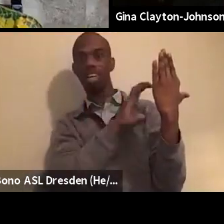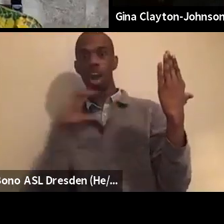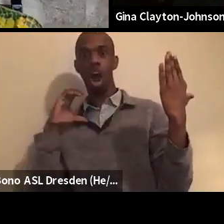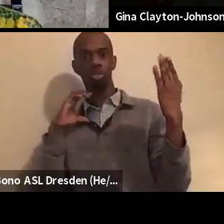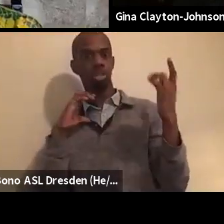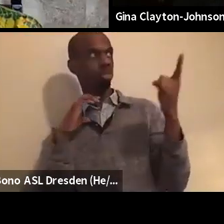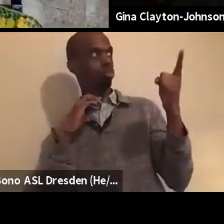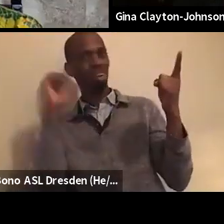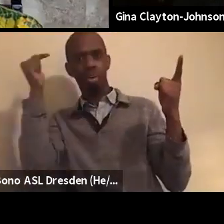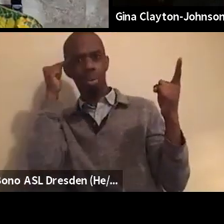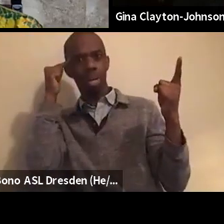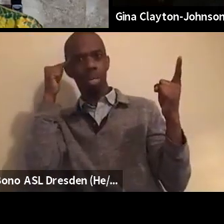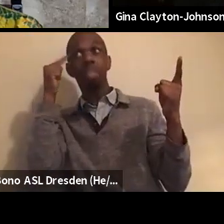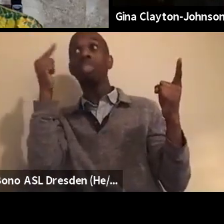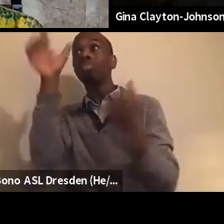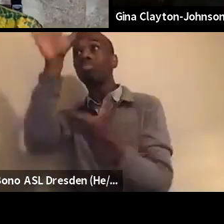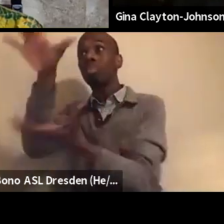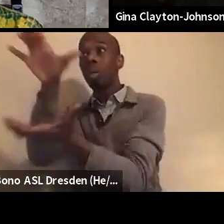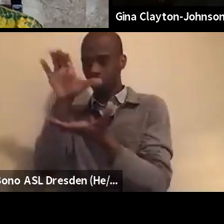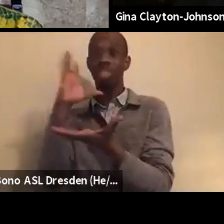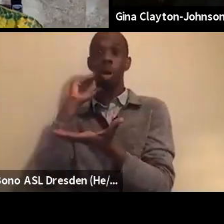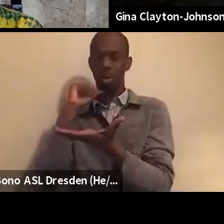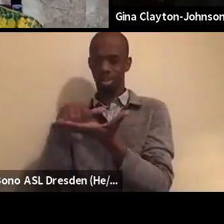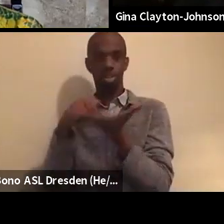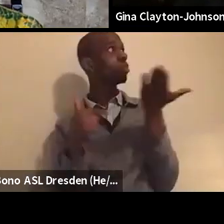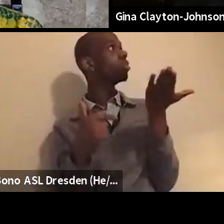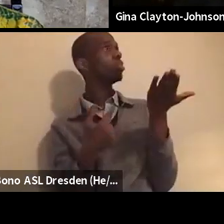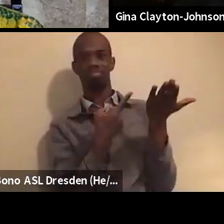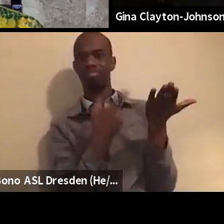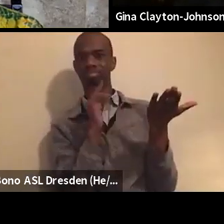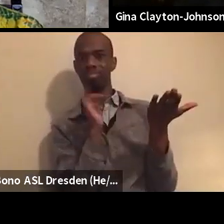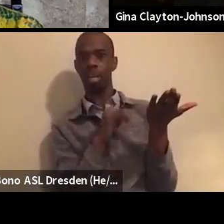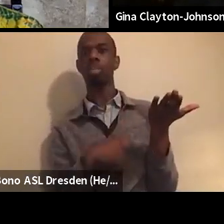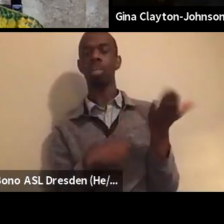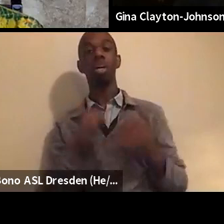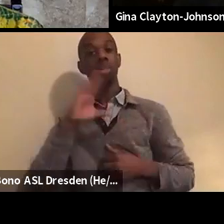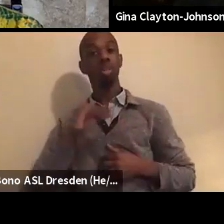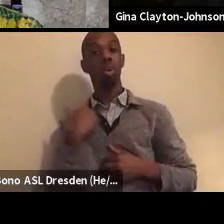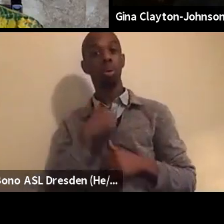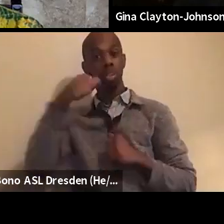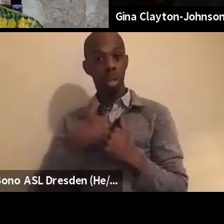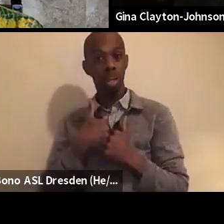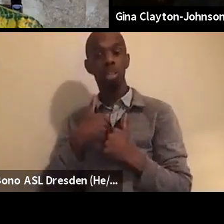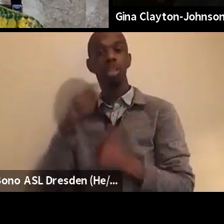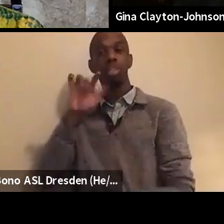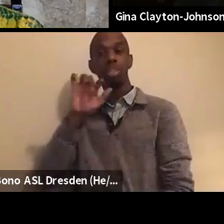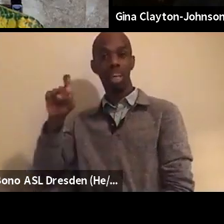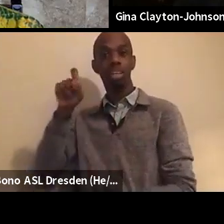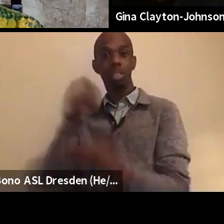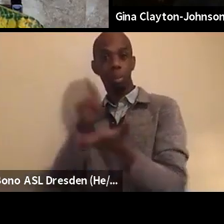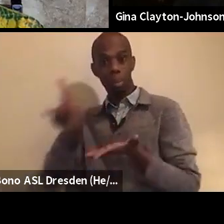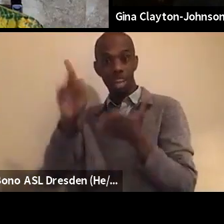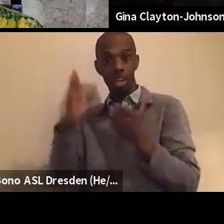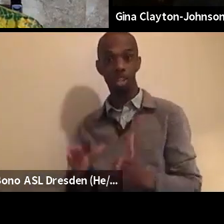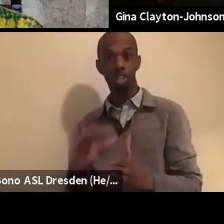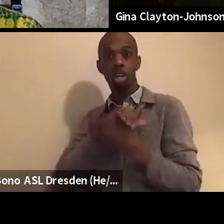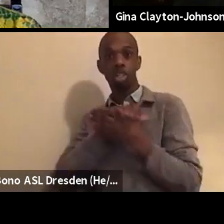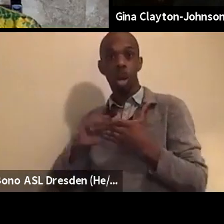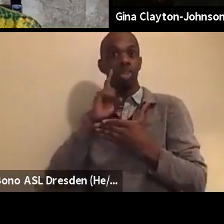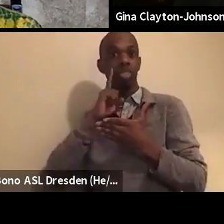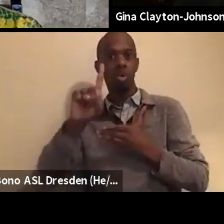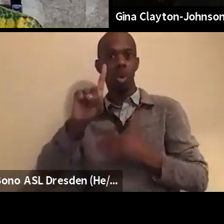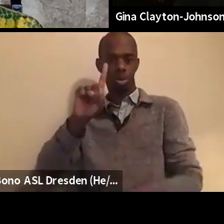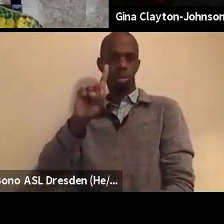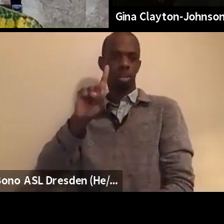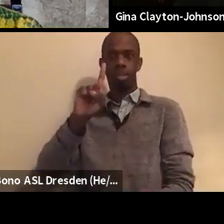really proposes to divest taxpayer dollars from policing and incarceration and invest it into alternatives. And